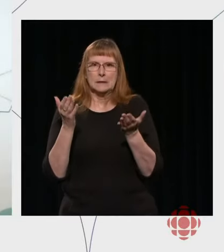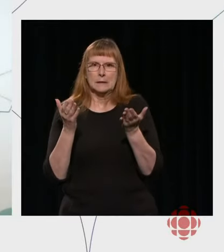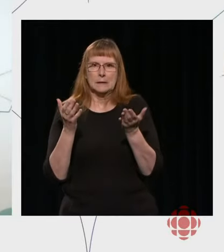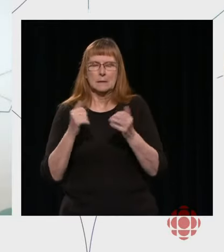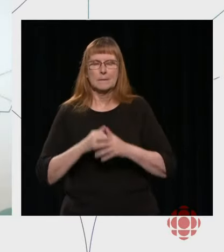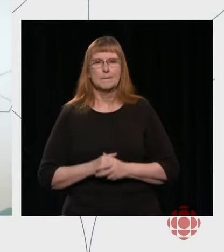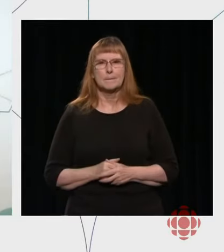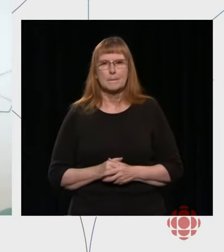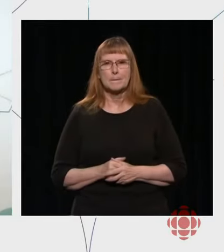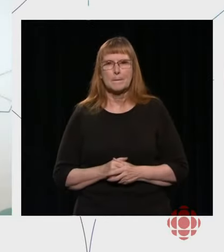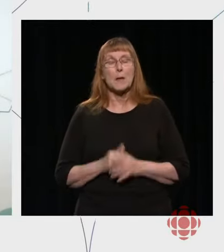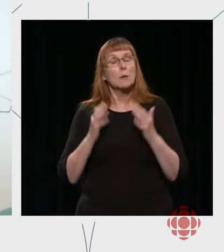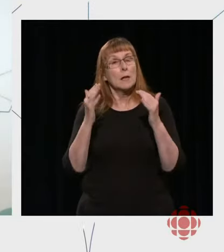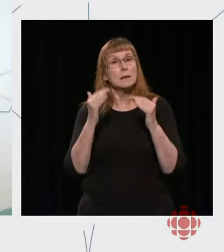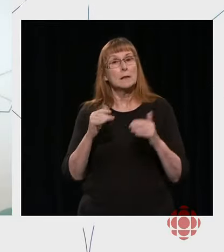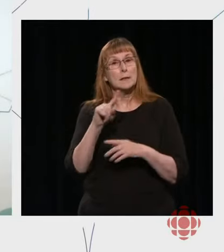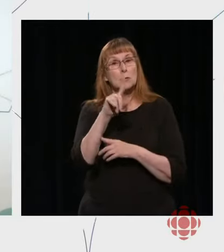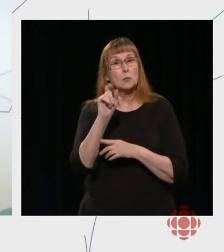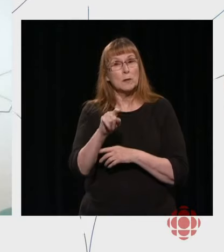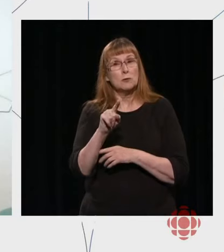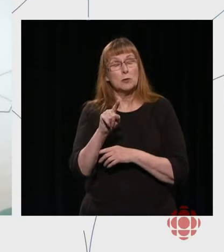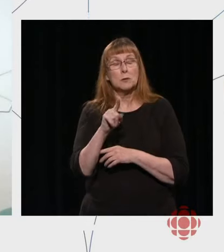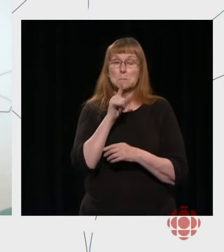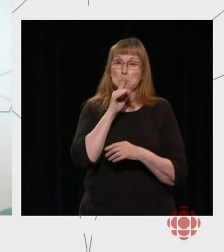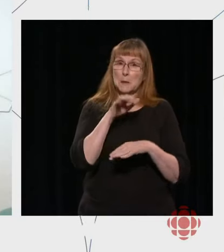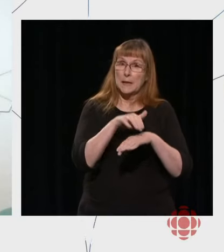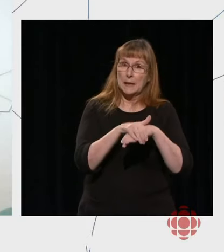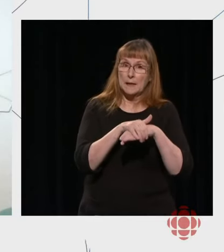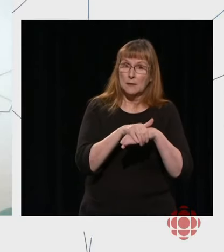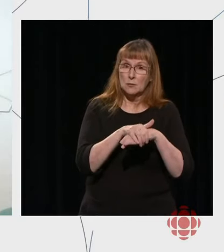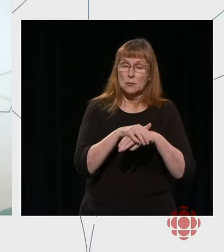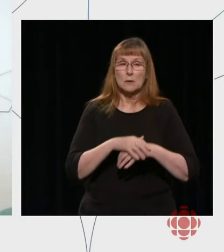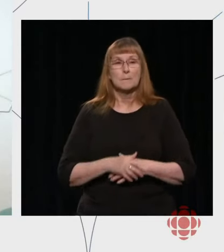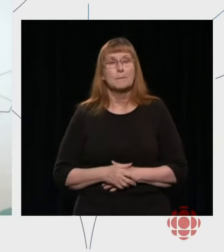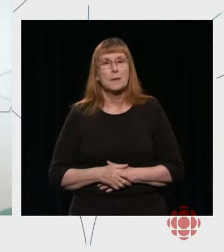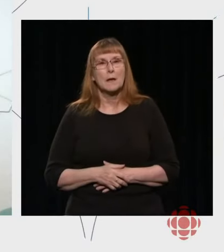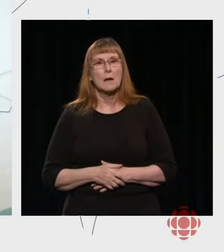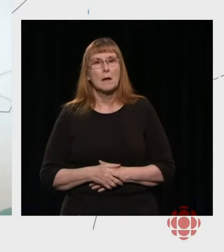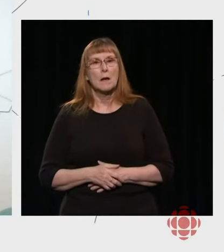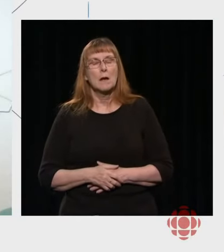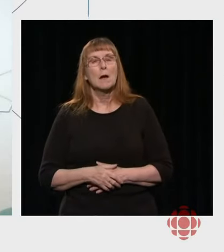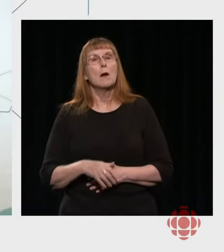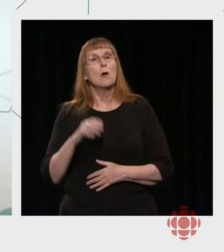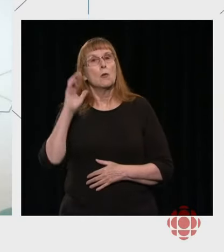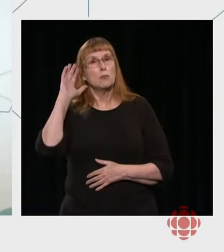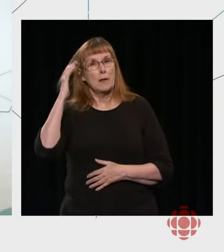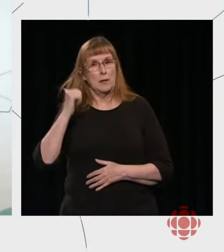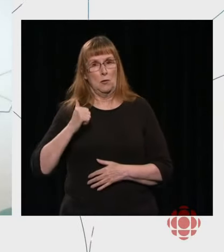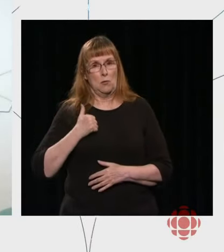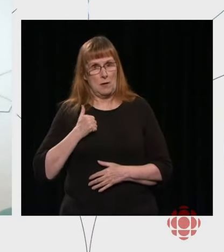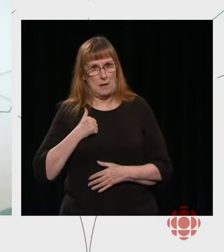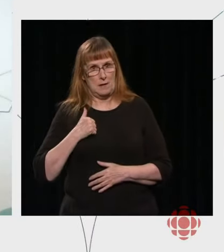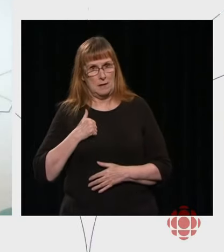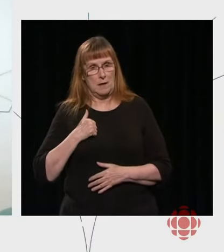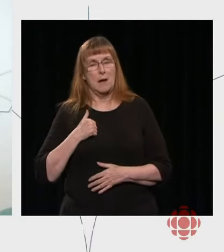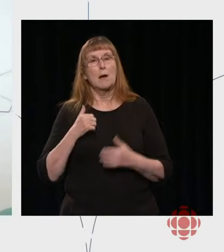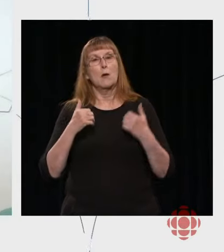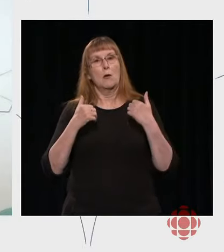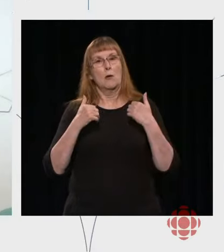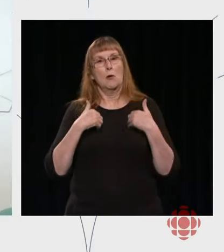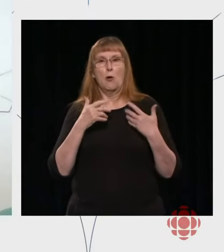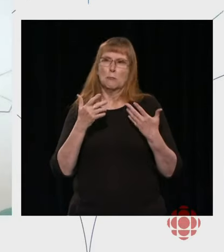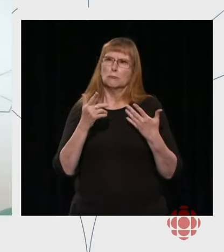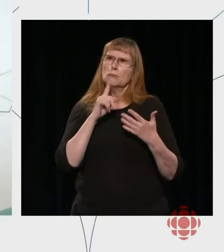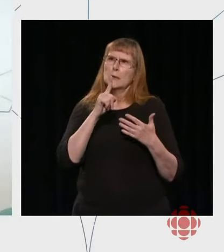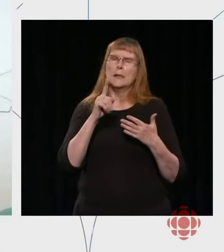Radio Canada leadership provide their thoughts on the future strategic direction and vision of